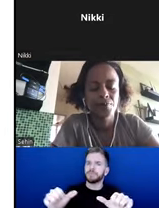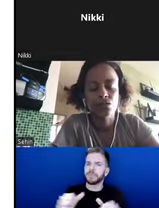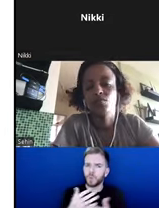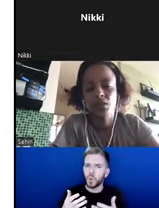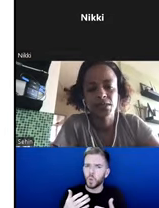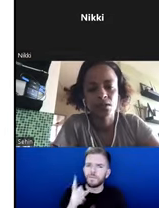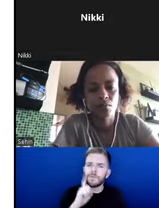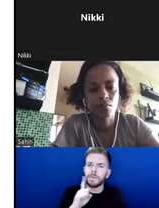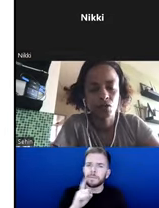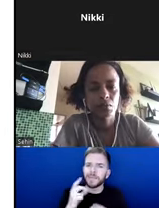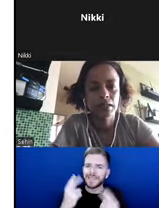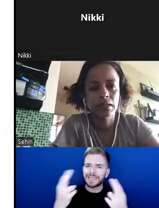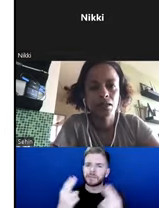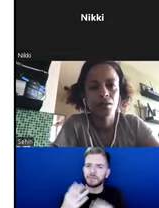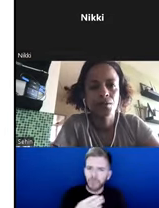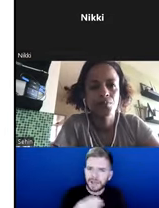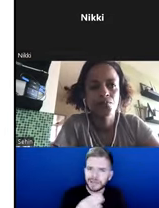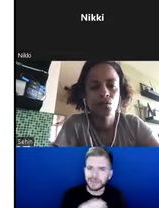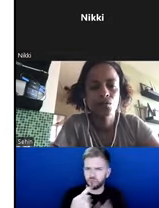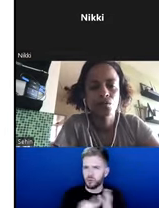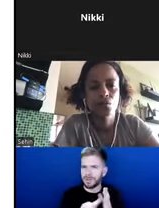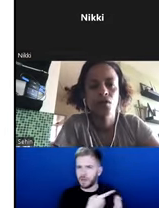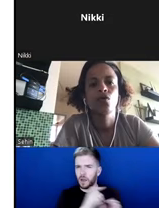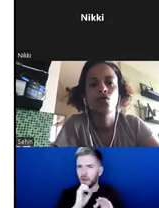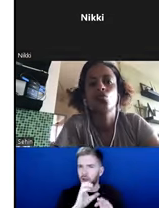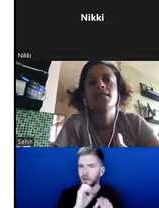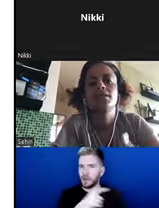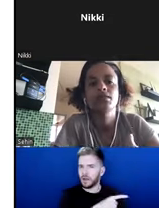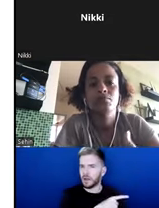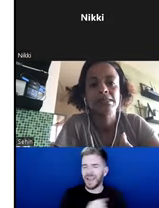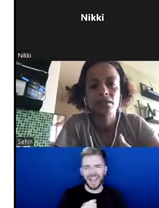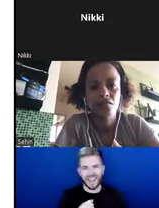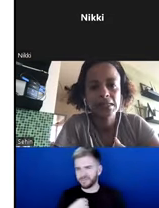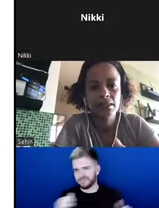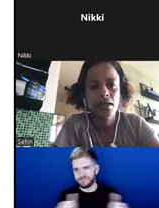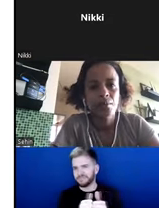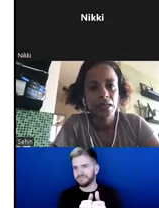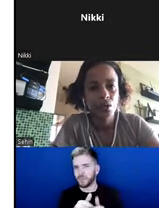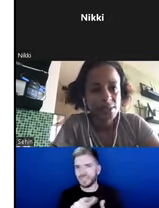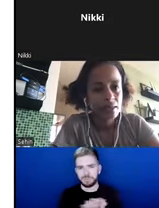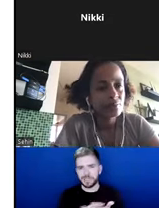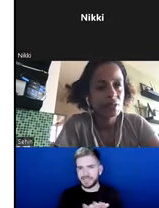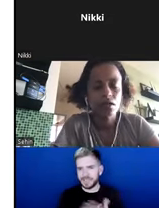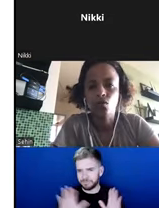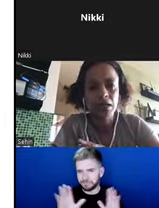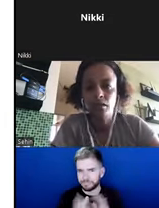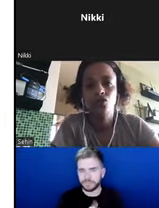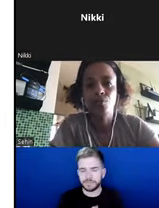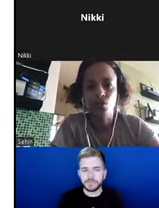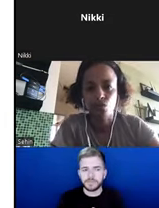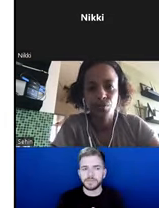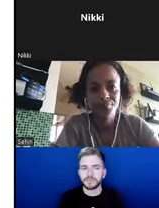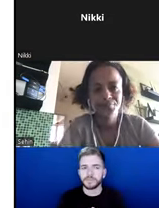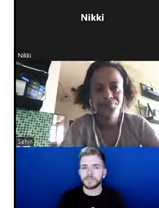As Romina was saying, so I'm completely with her on what this means in effect. And we say this being a completely